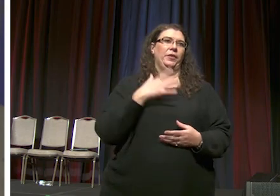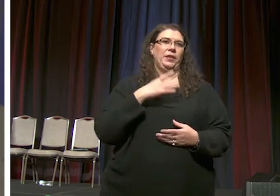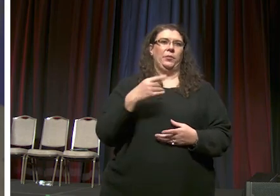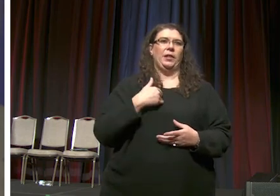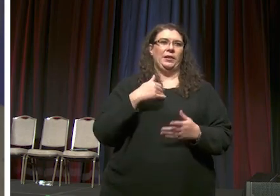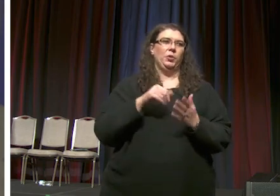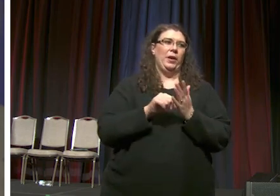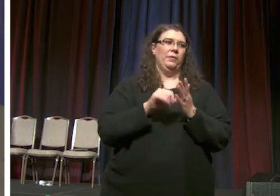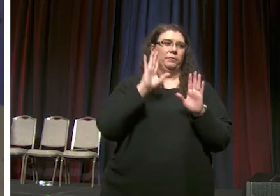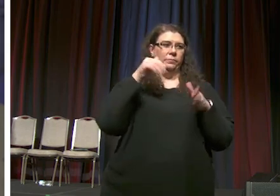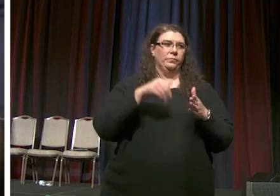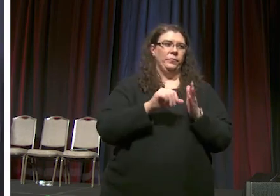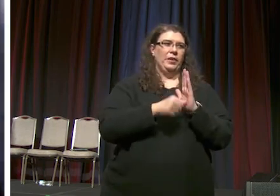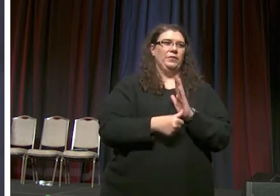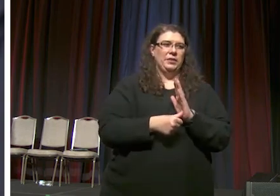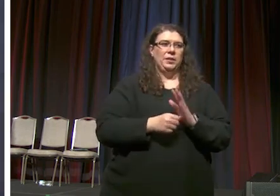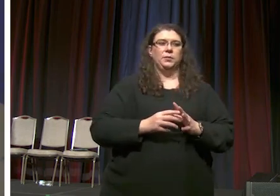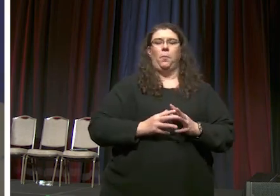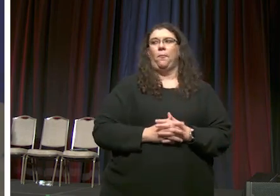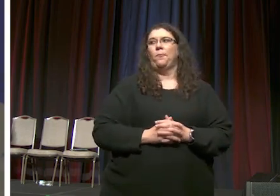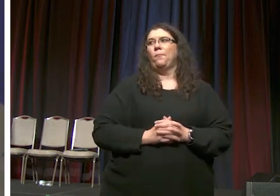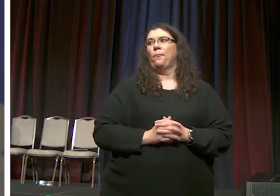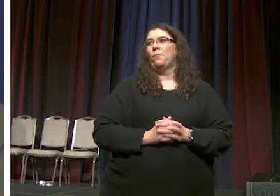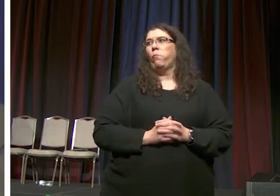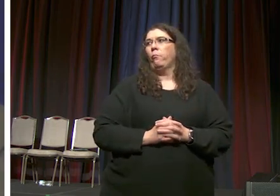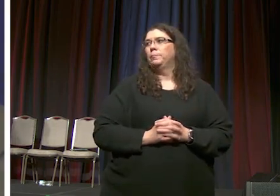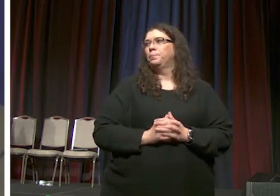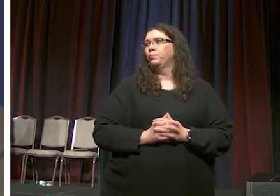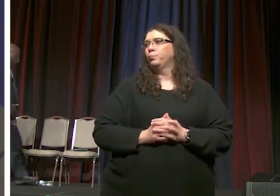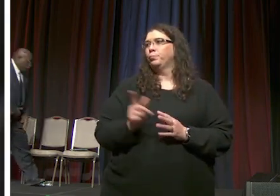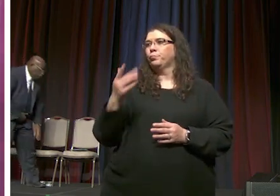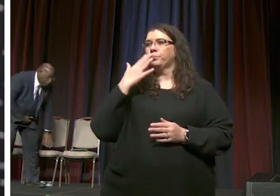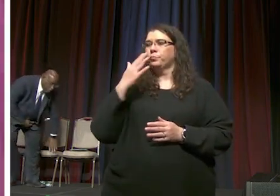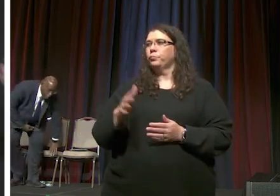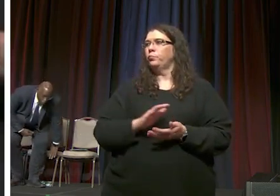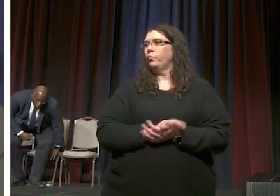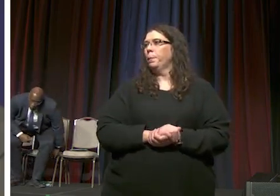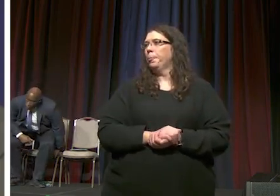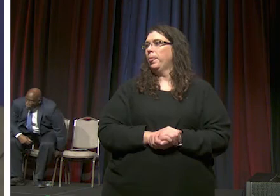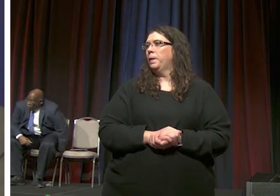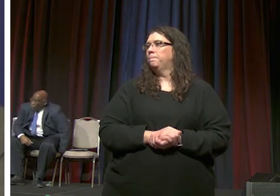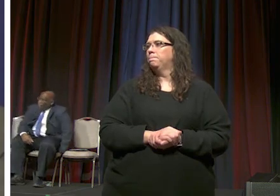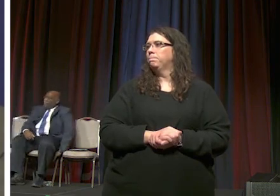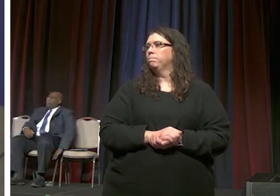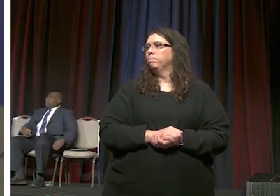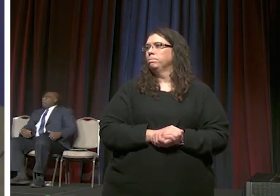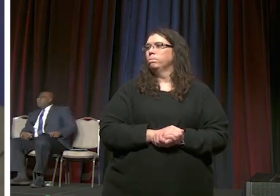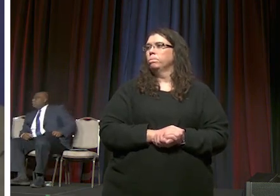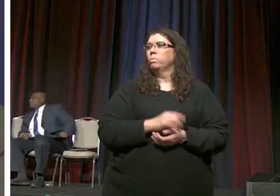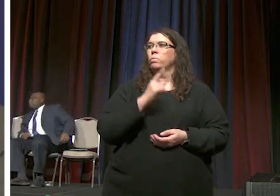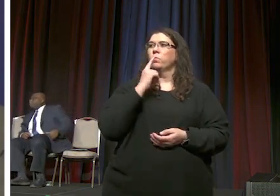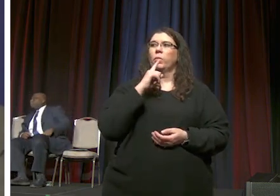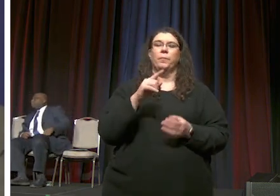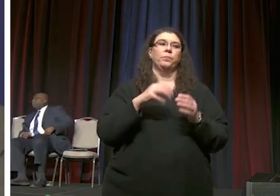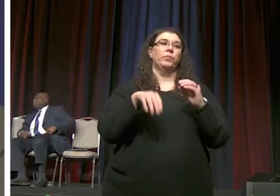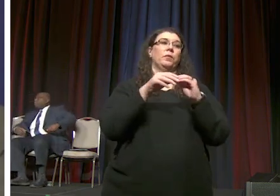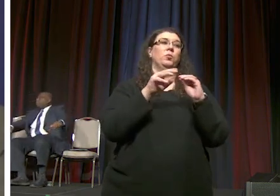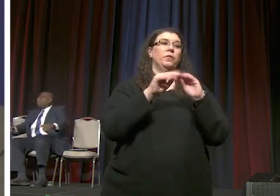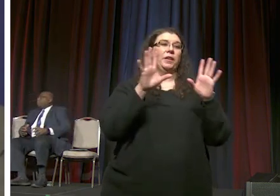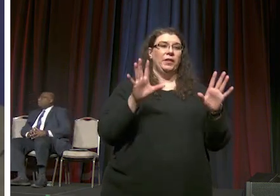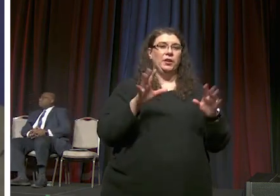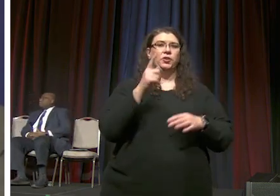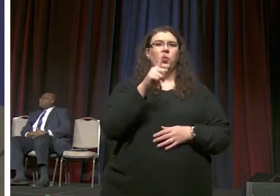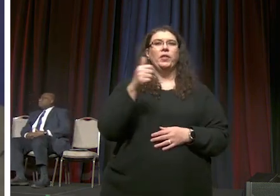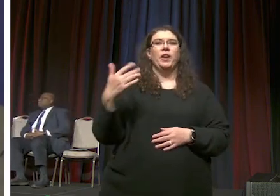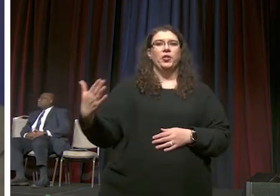like to have emphasized thank you yeah so for um further clarification um